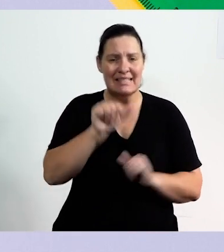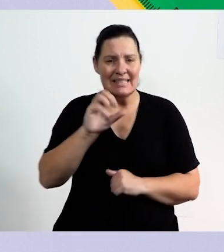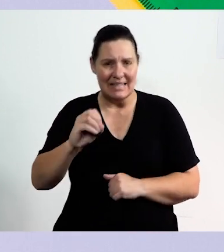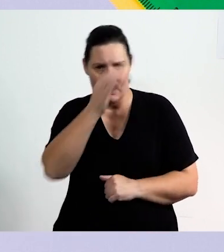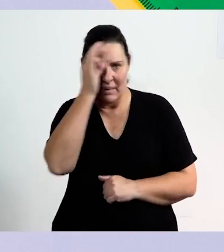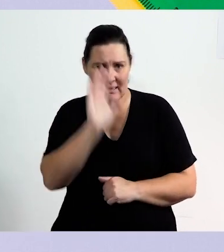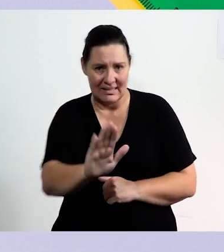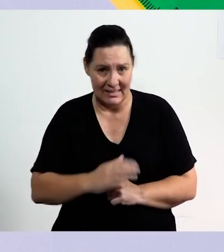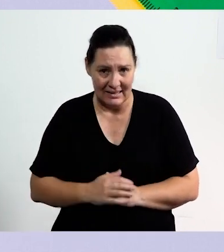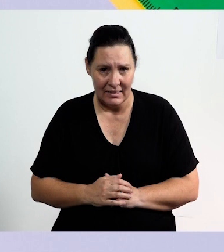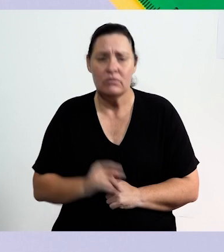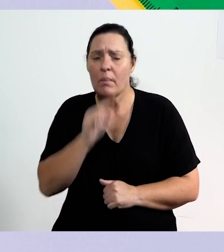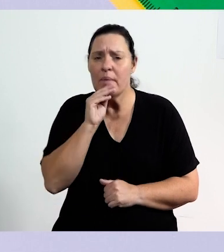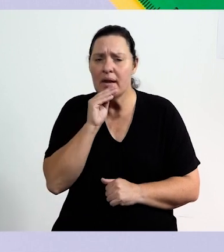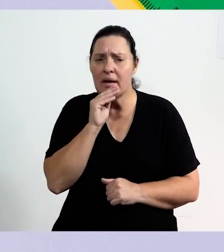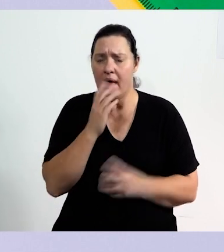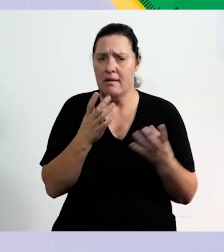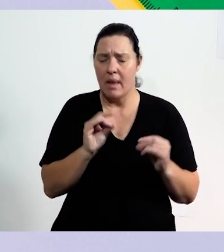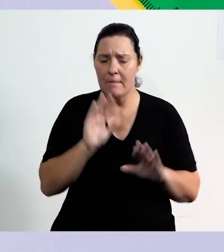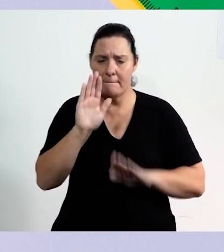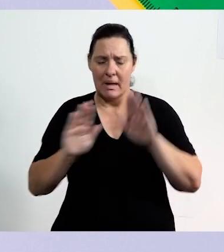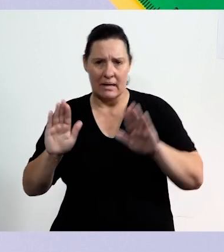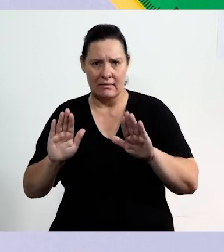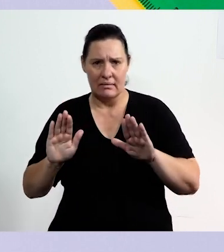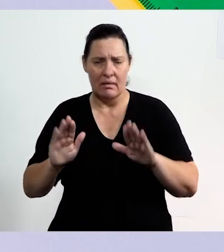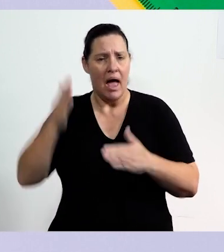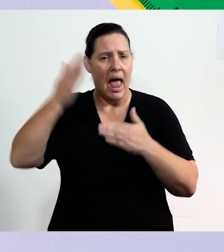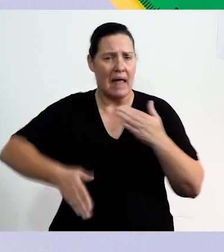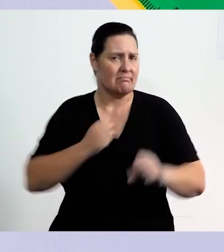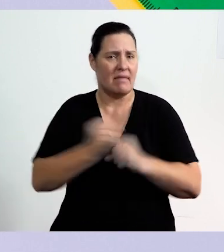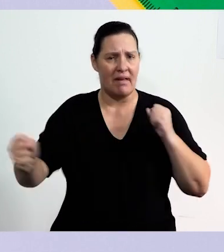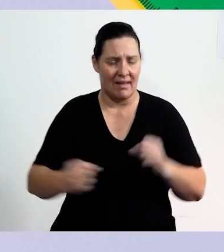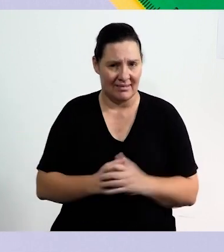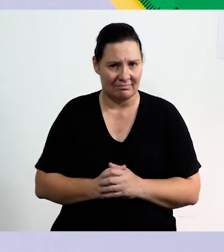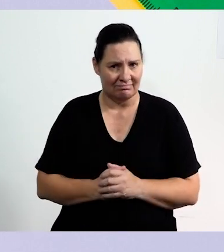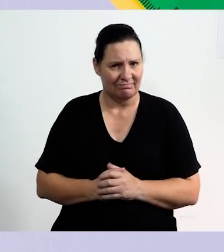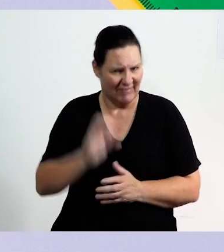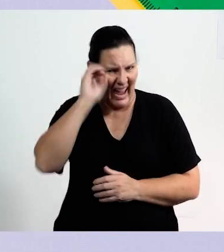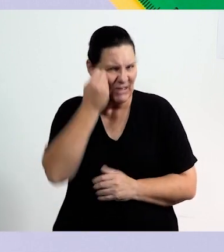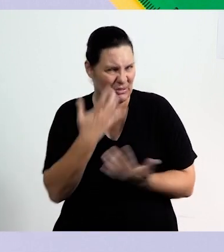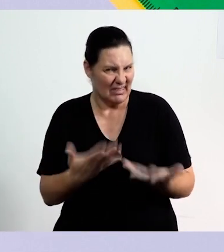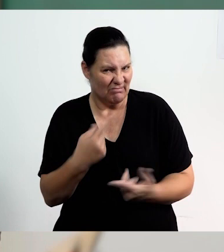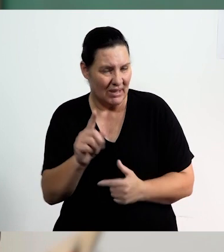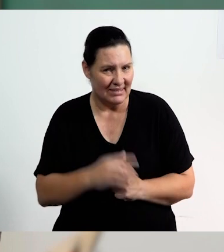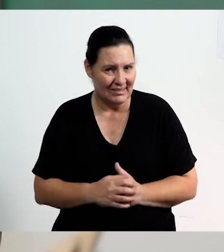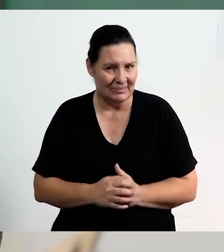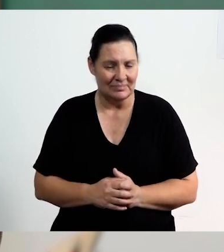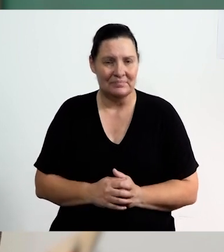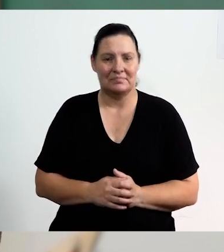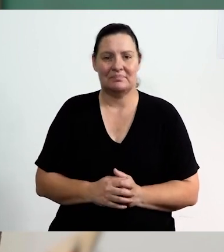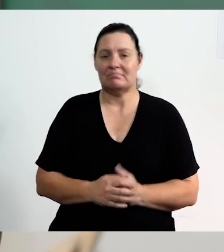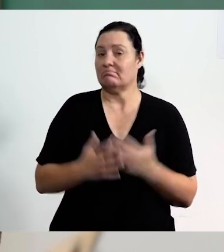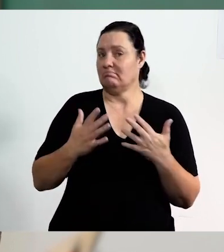of 60 minutes and therefore creates a number pattern that will never come to an end. Isn't that interesting?